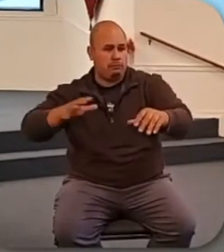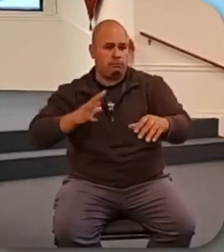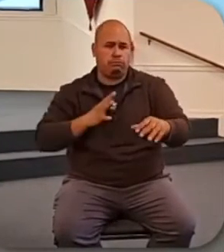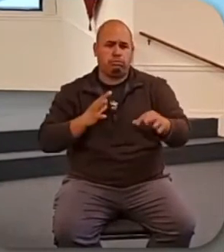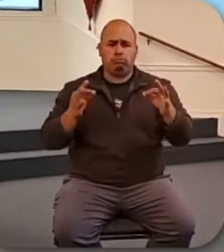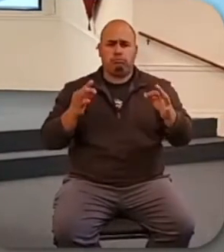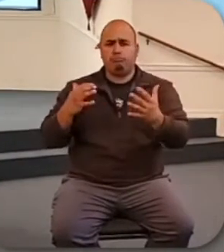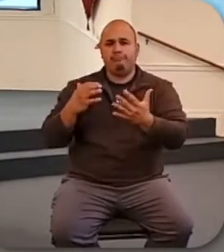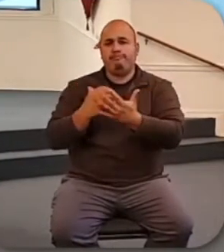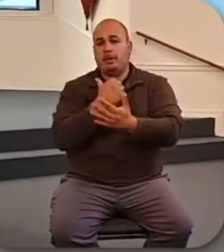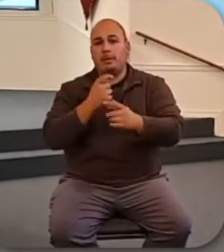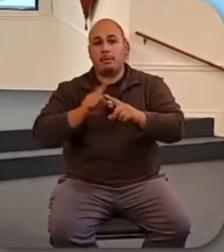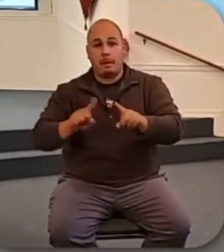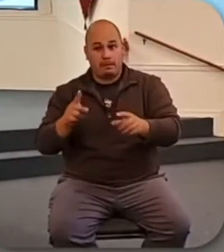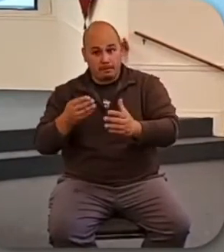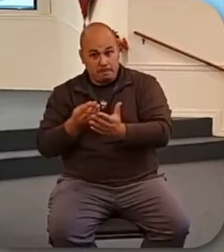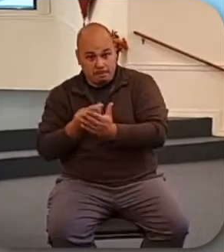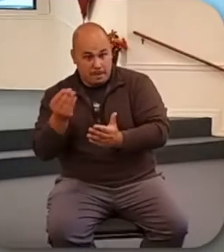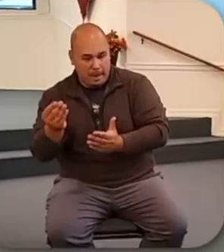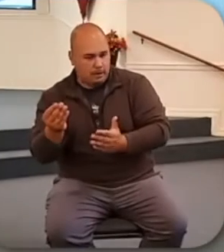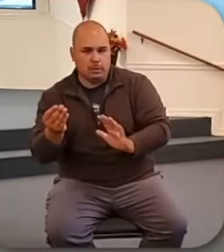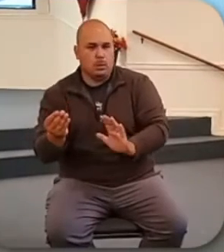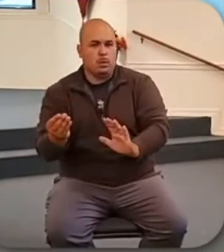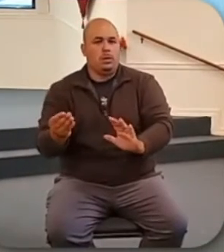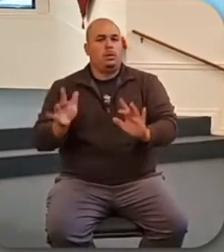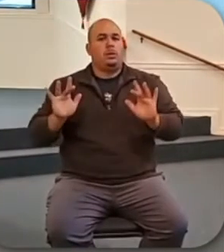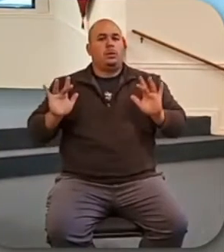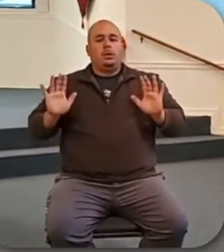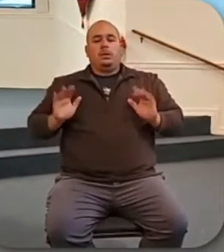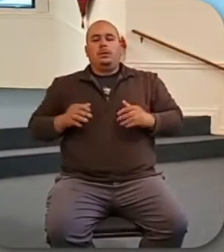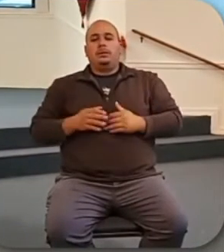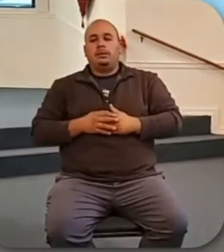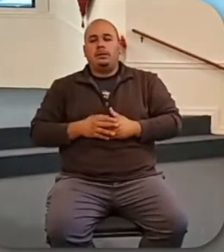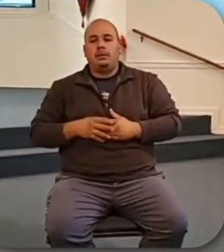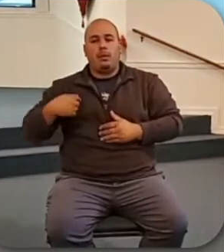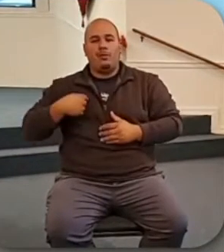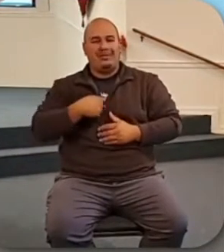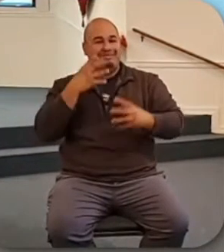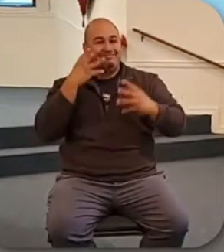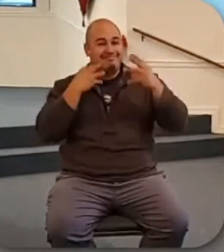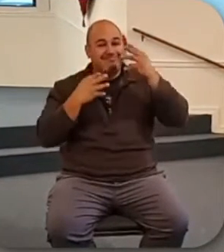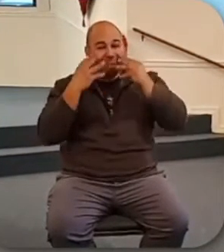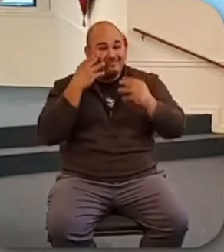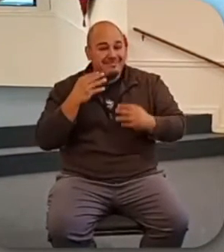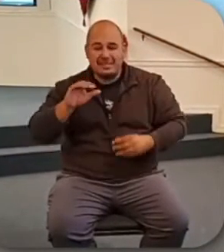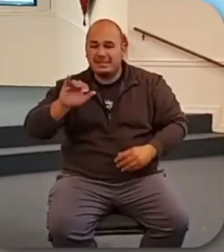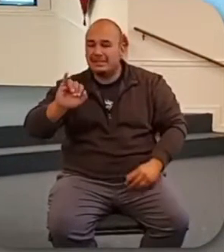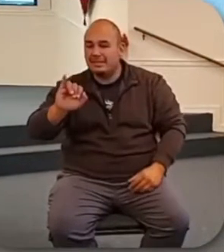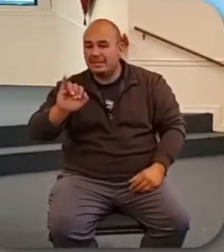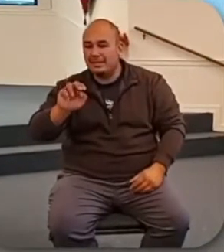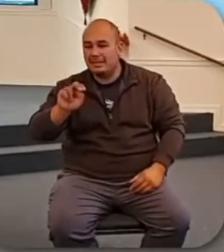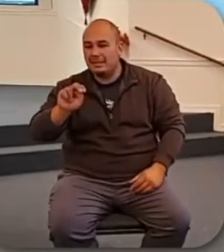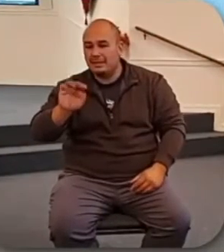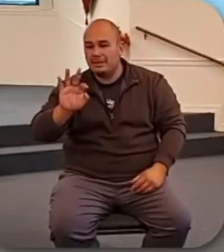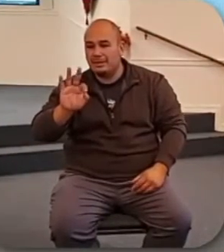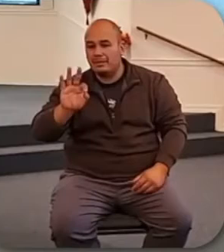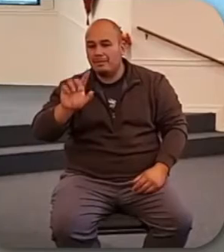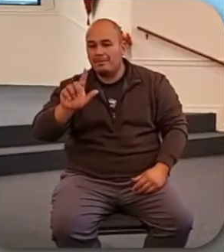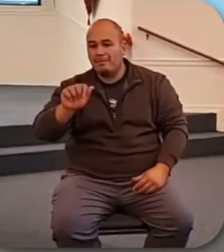need to buy a car. In fact, we are experiencing inflation nationwide. It's been all over the news the last few months.